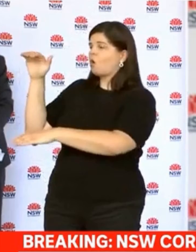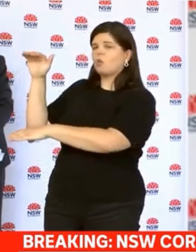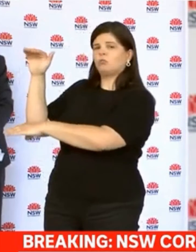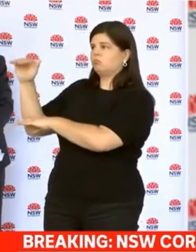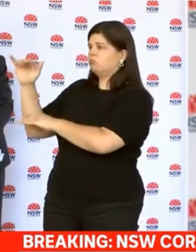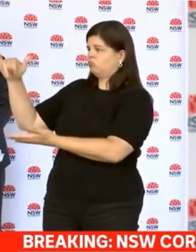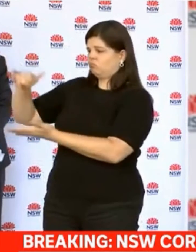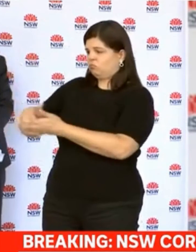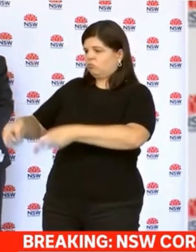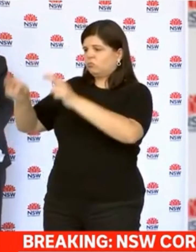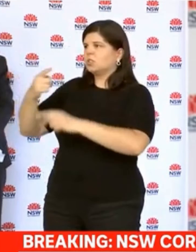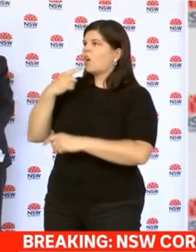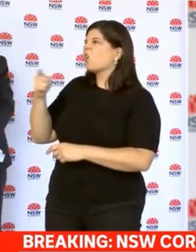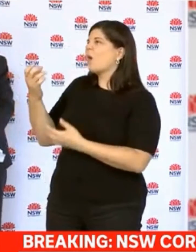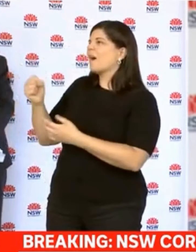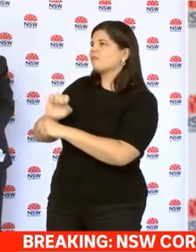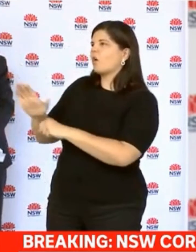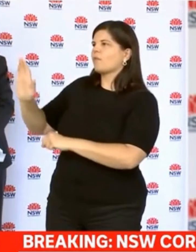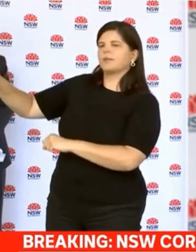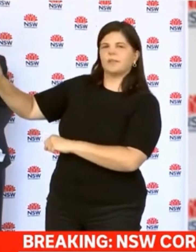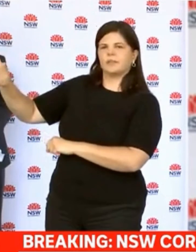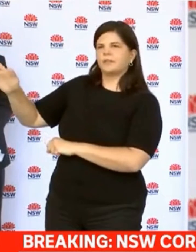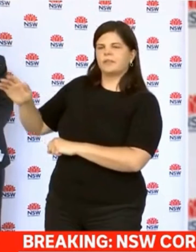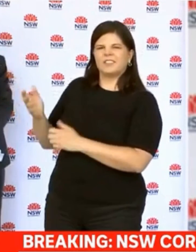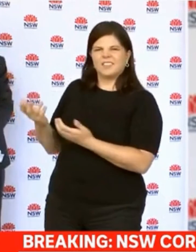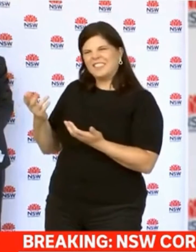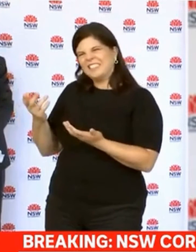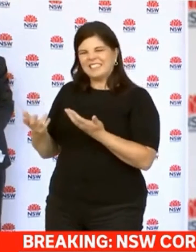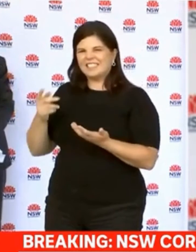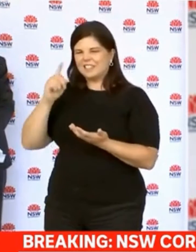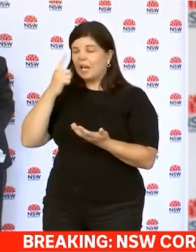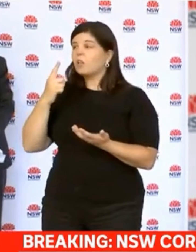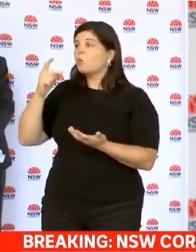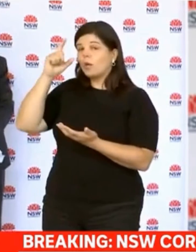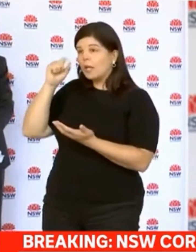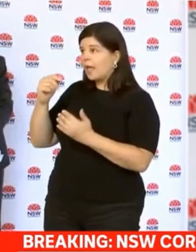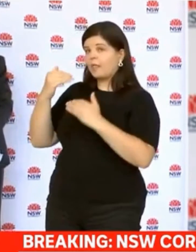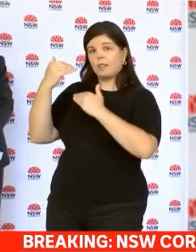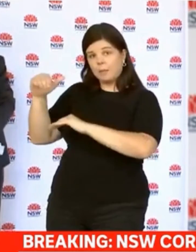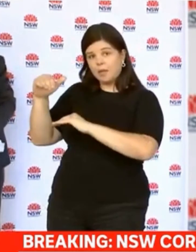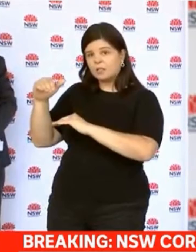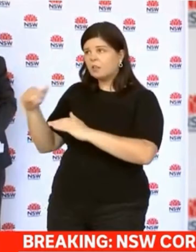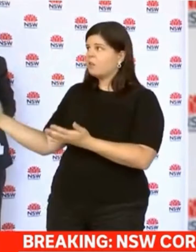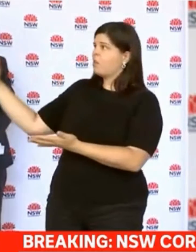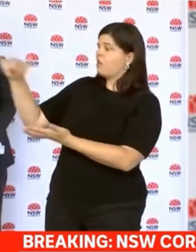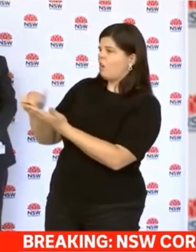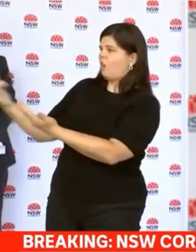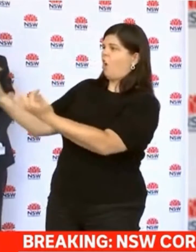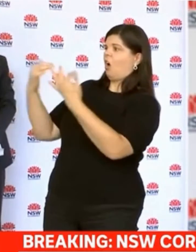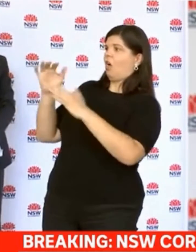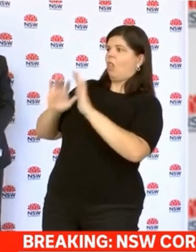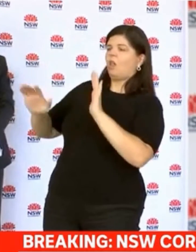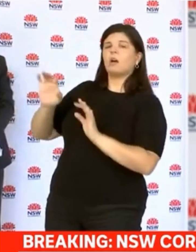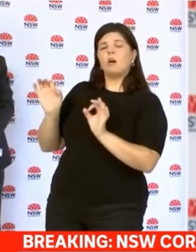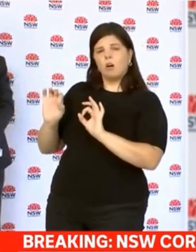from overseas, Australians, who have the disease. We can control the number of people coming back, which is why I'm very pleased, and I have to say as the State